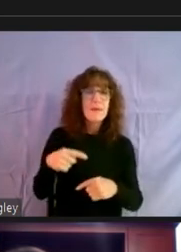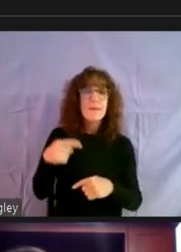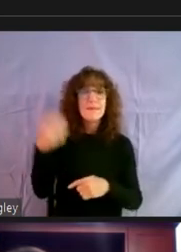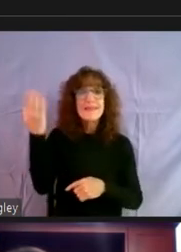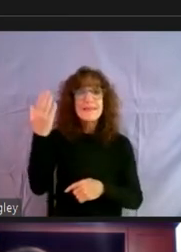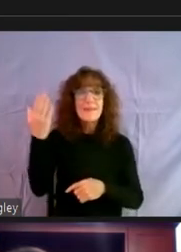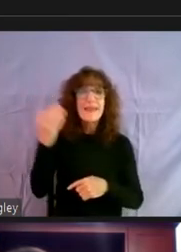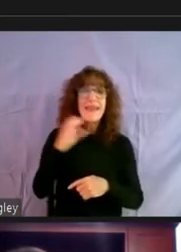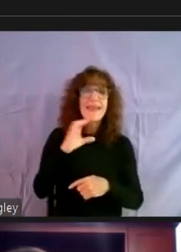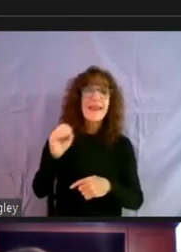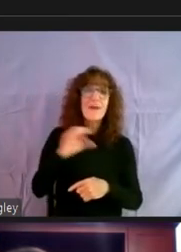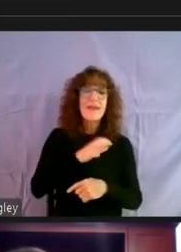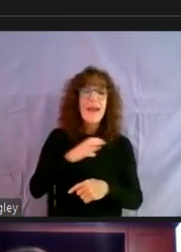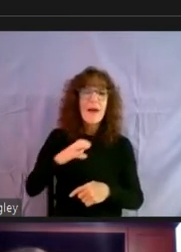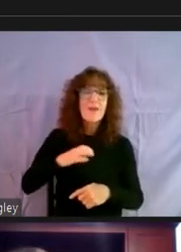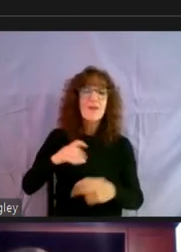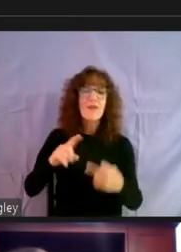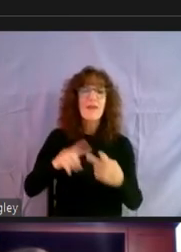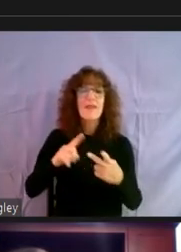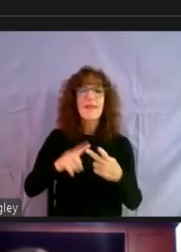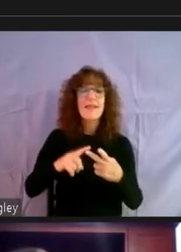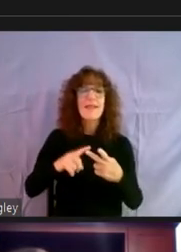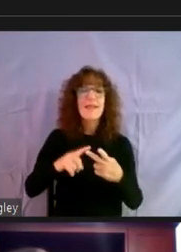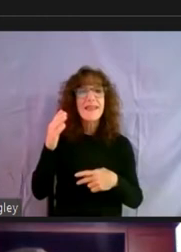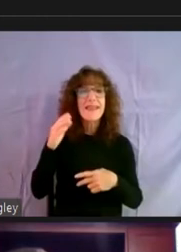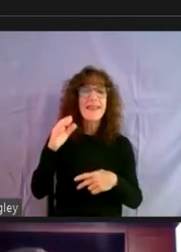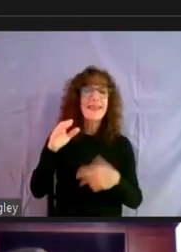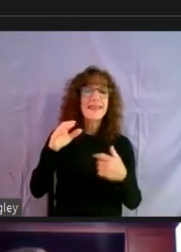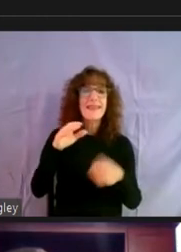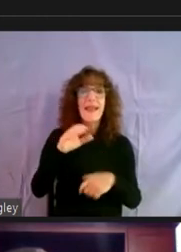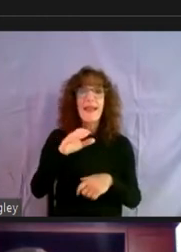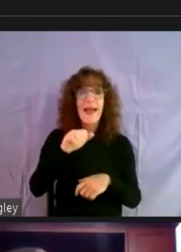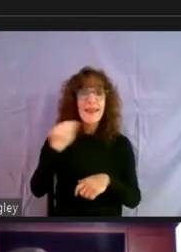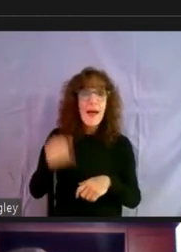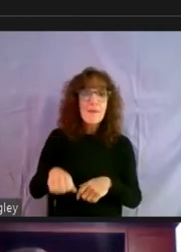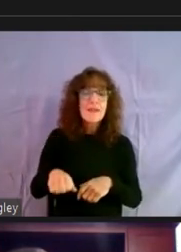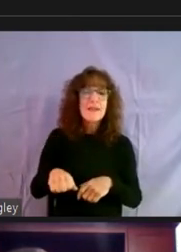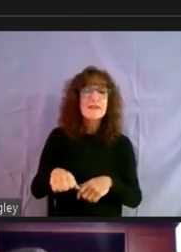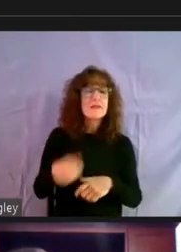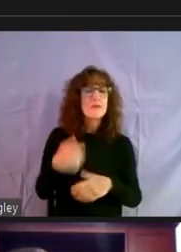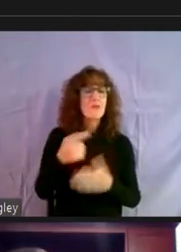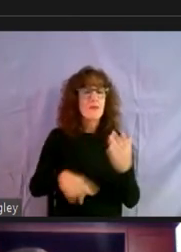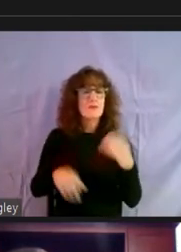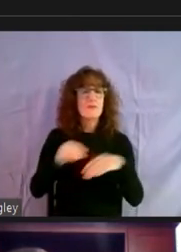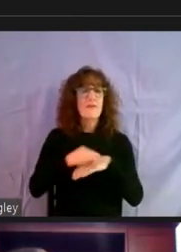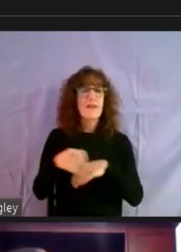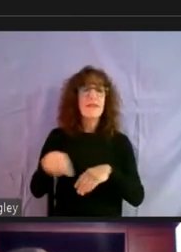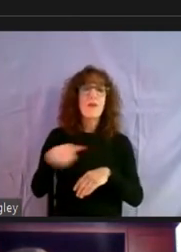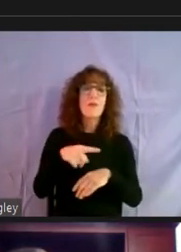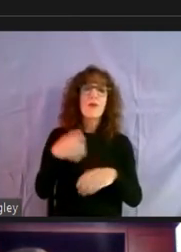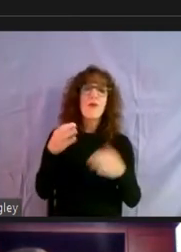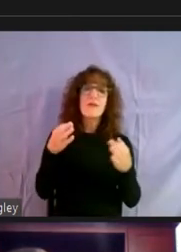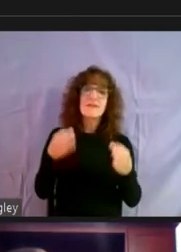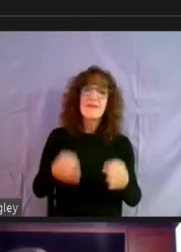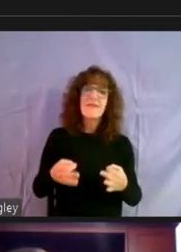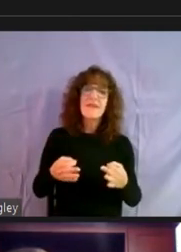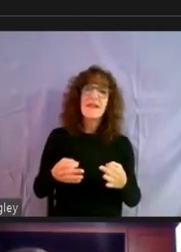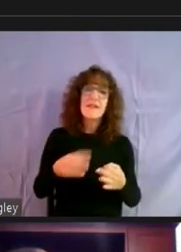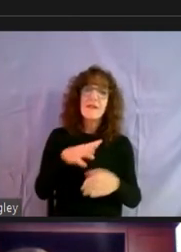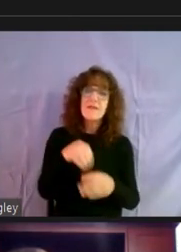meeting, speak at the general assemblies on things that is really affecting them. We are definitely in all this together.